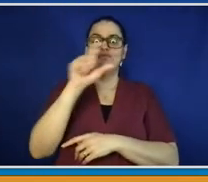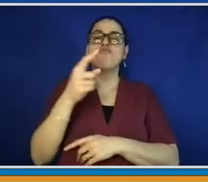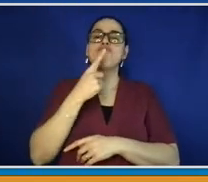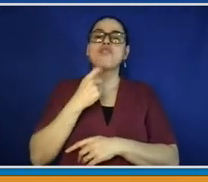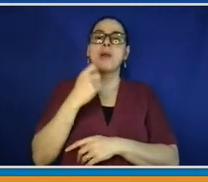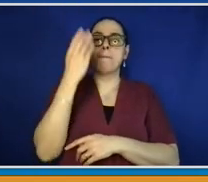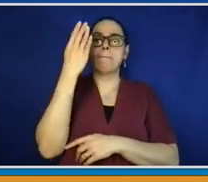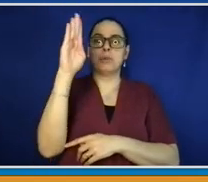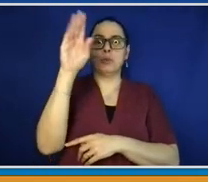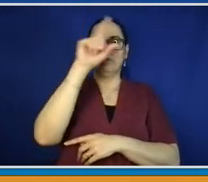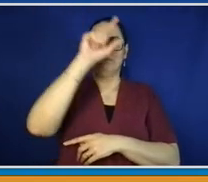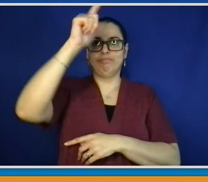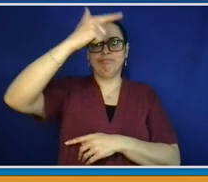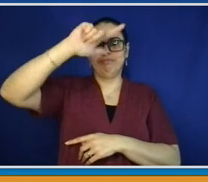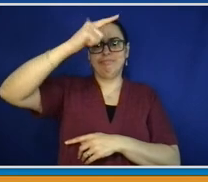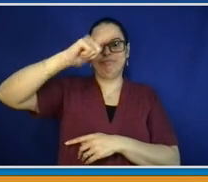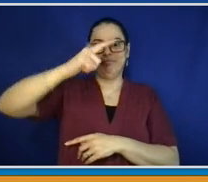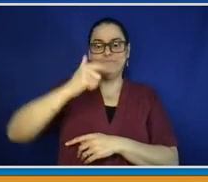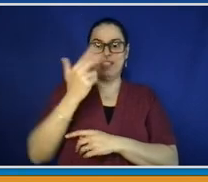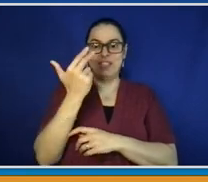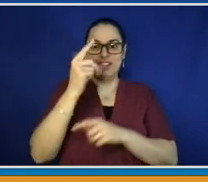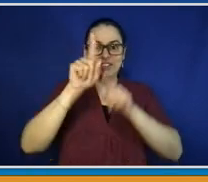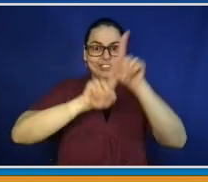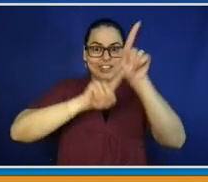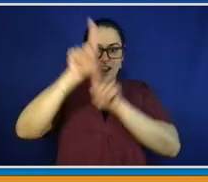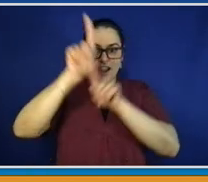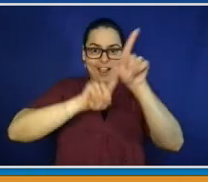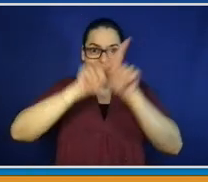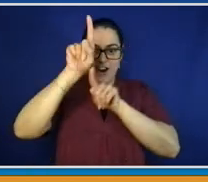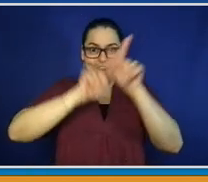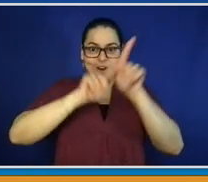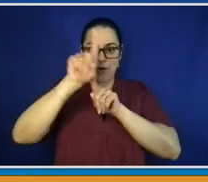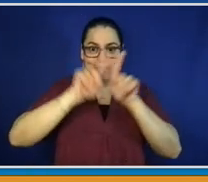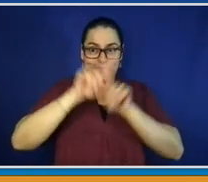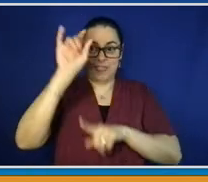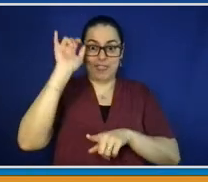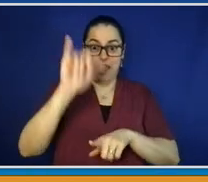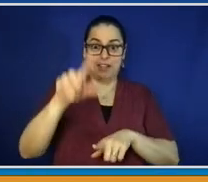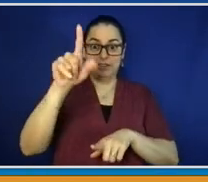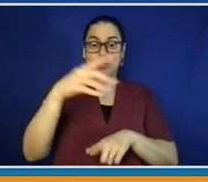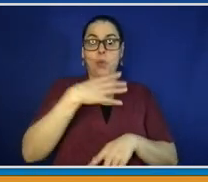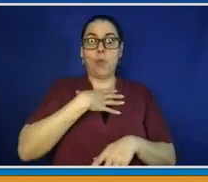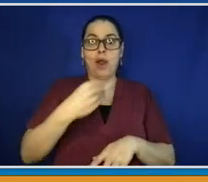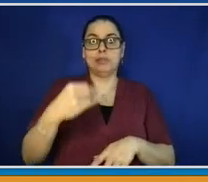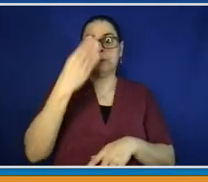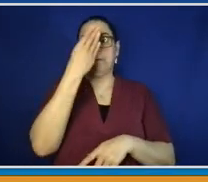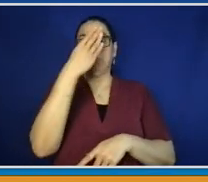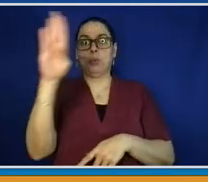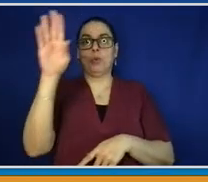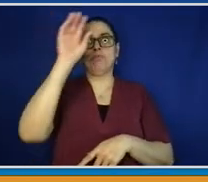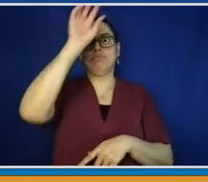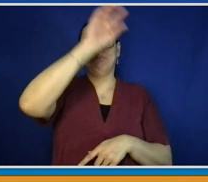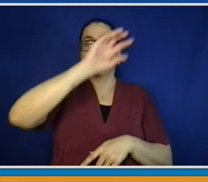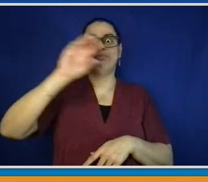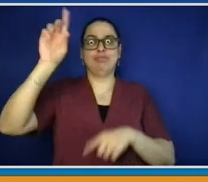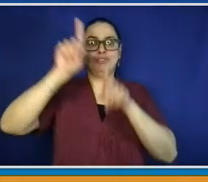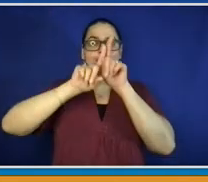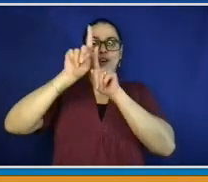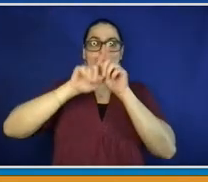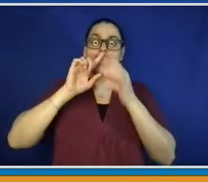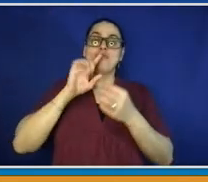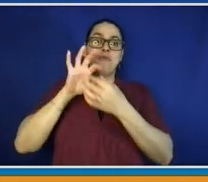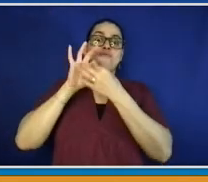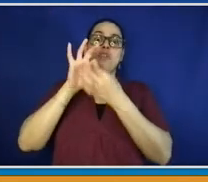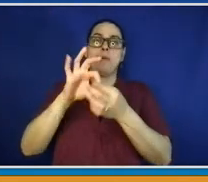planted in times of war conflict to show that the presence of the United States of America had achieved